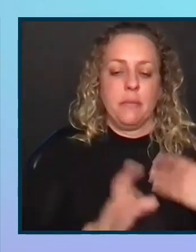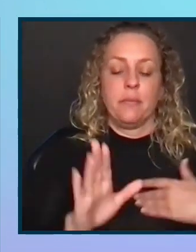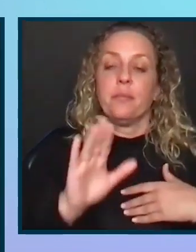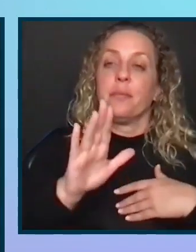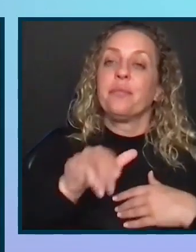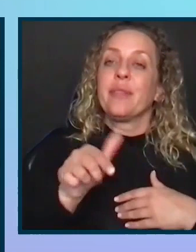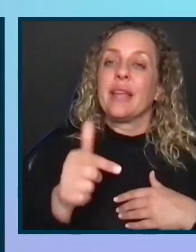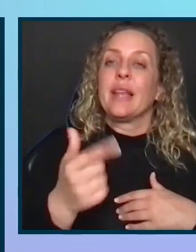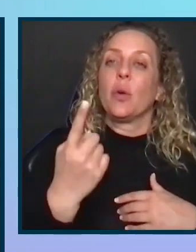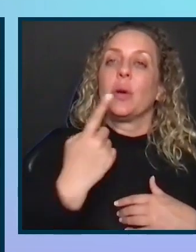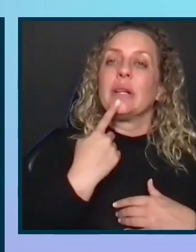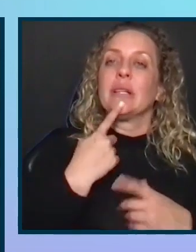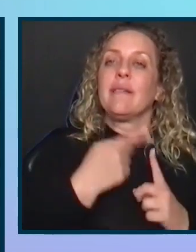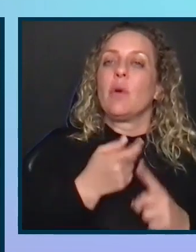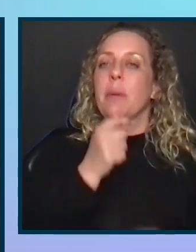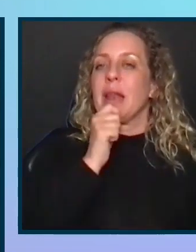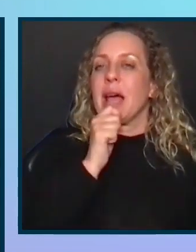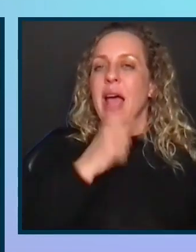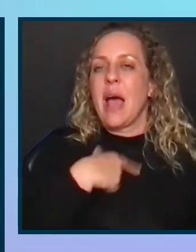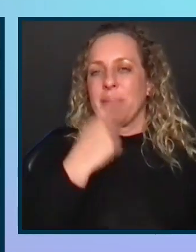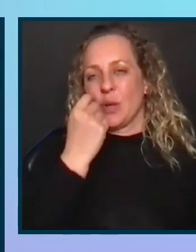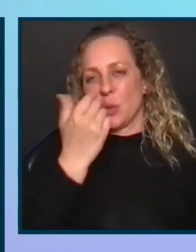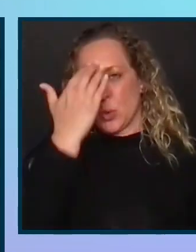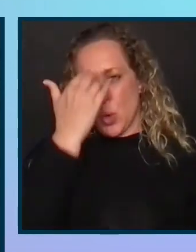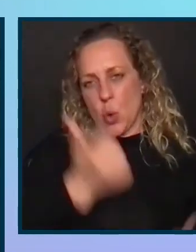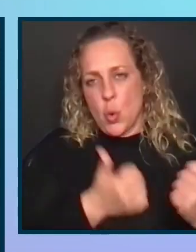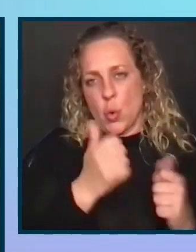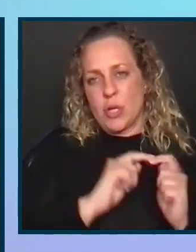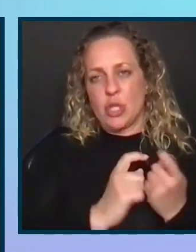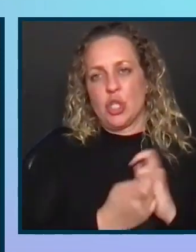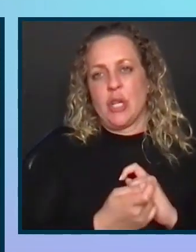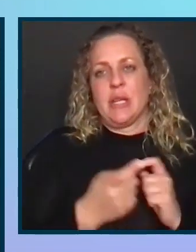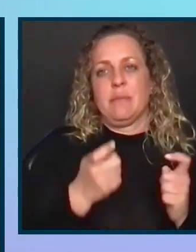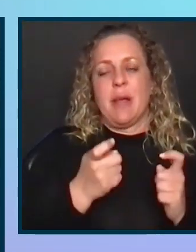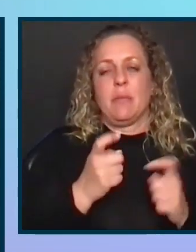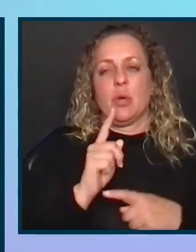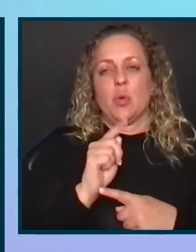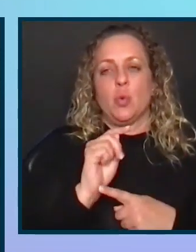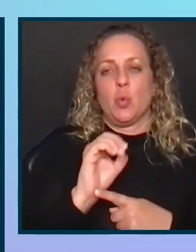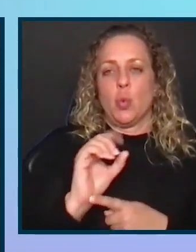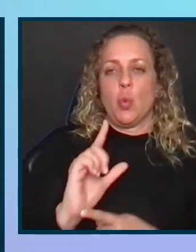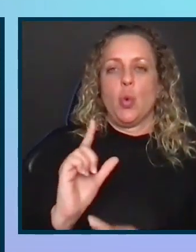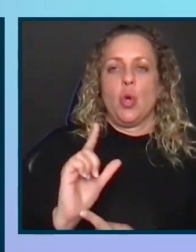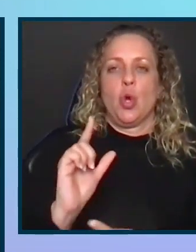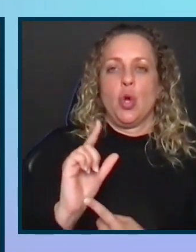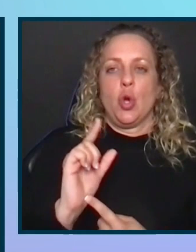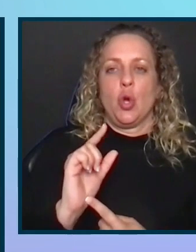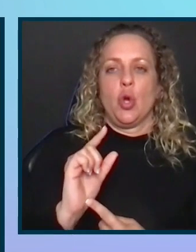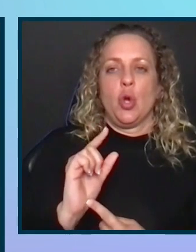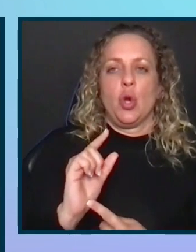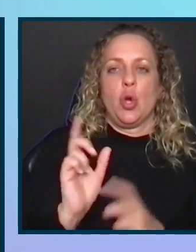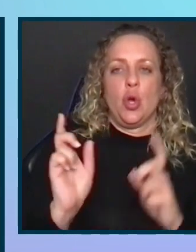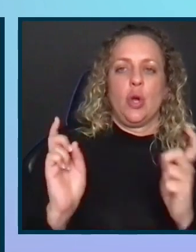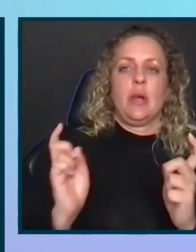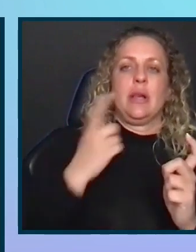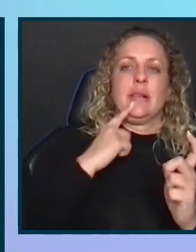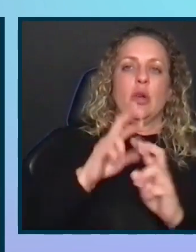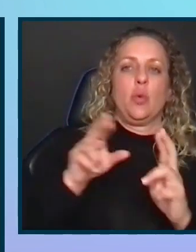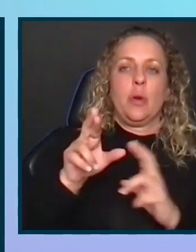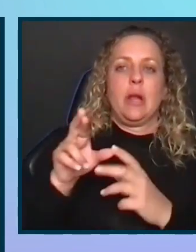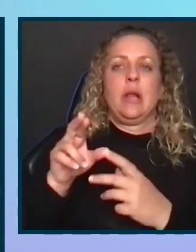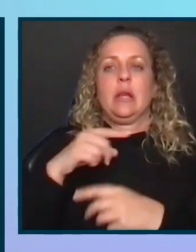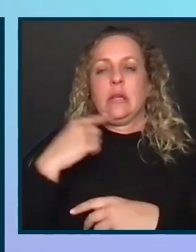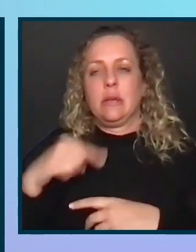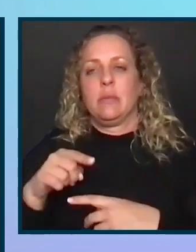The next one is also from Anonymous. I'm interested to know which change management tool, the parenthetical says readiness assessment, risk